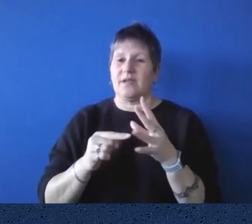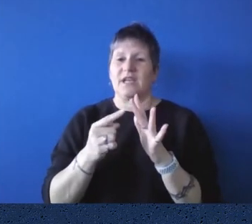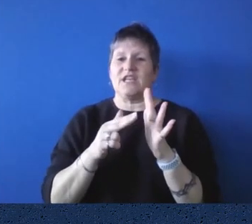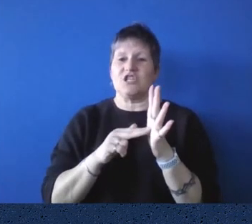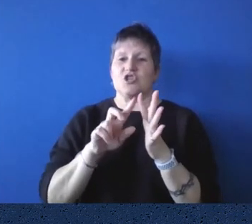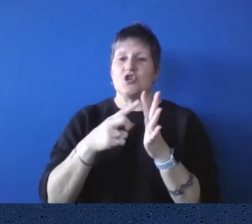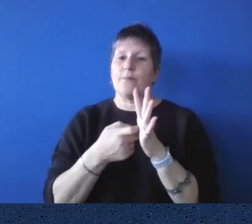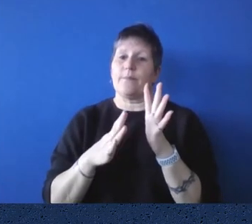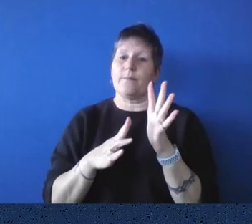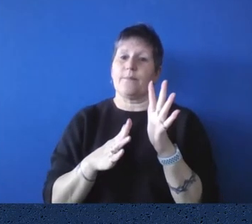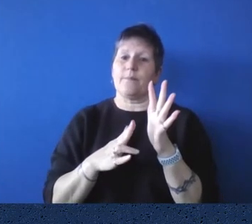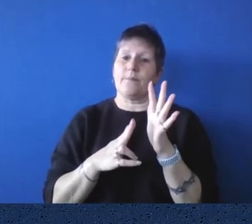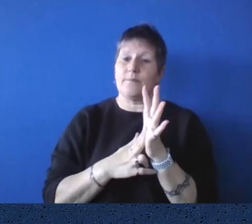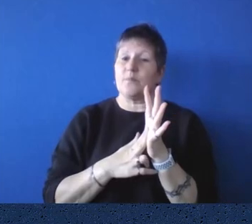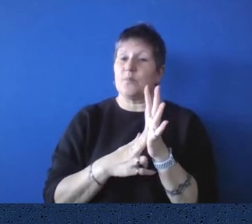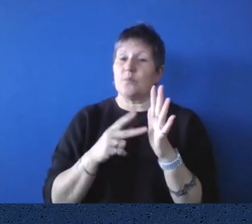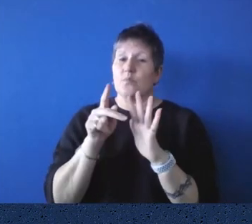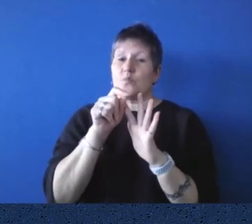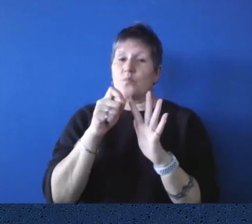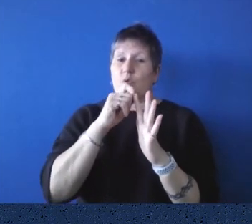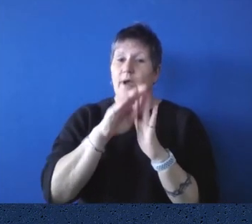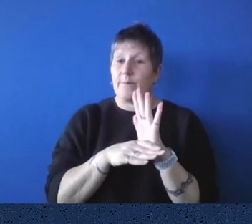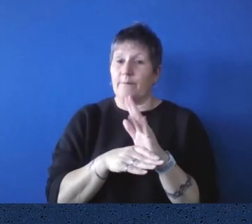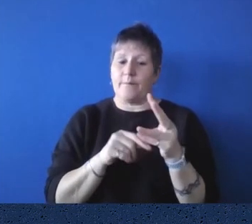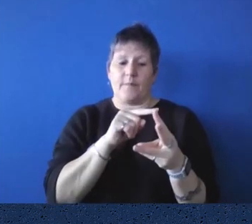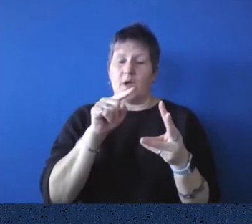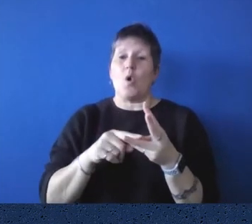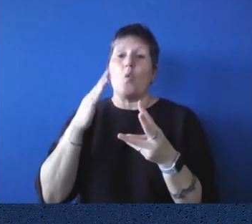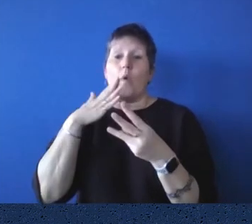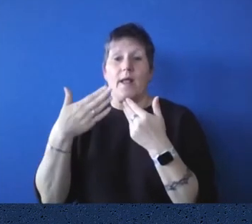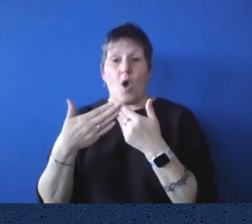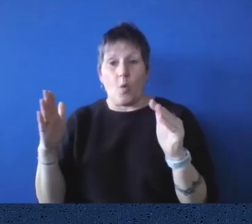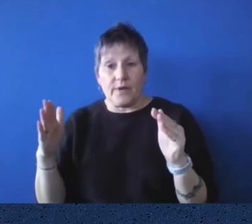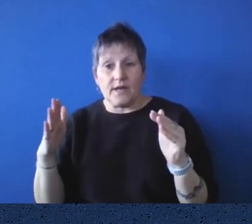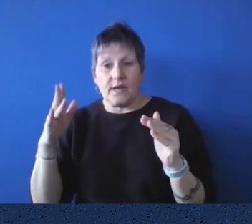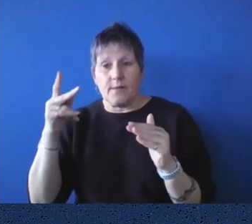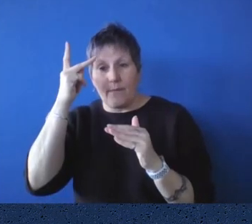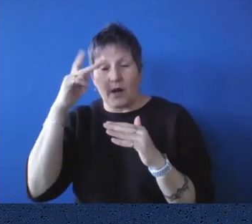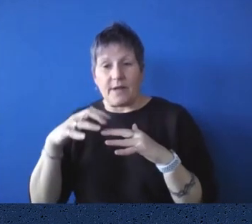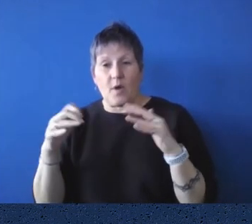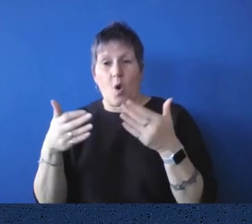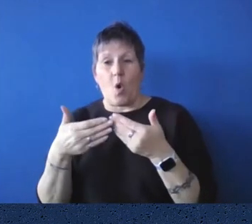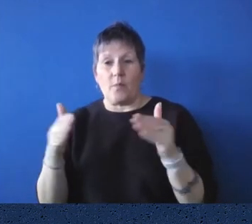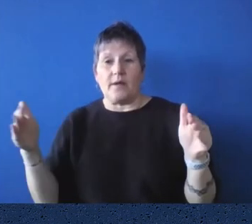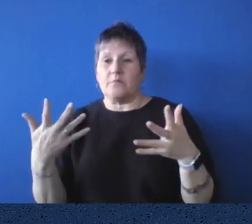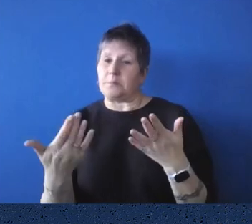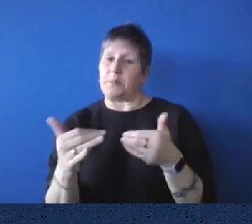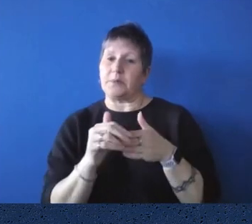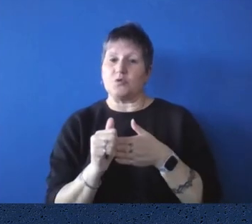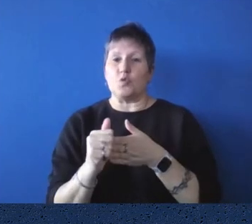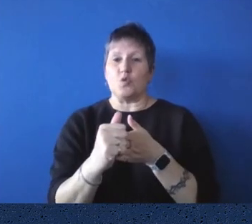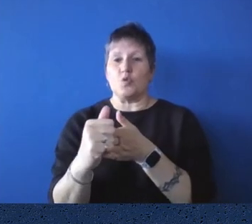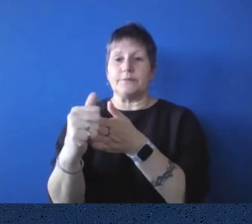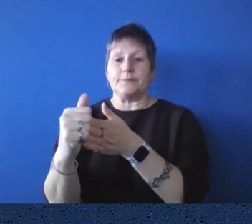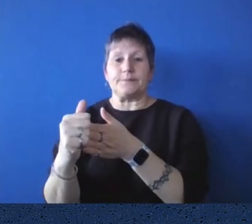parliament's open, um, we have tours in here as well. And, um, when we do reopen, we will have